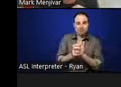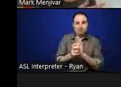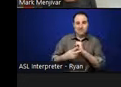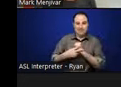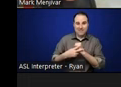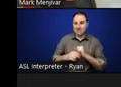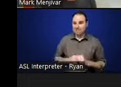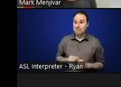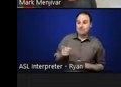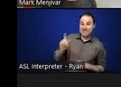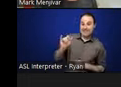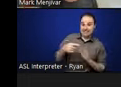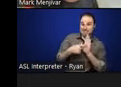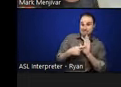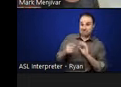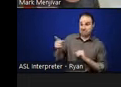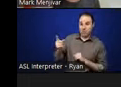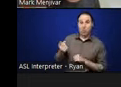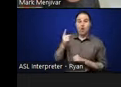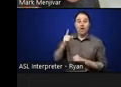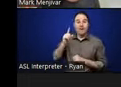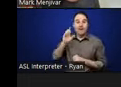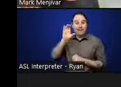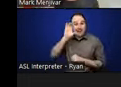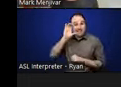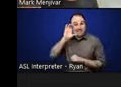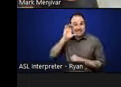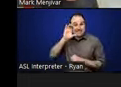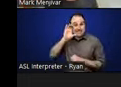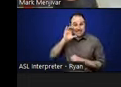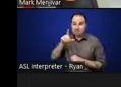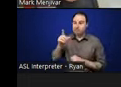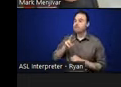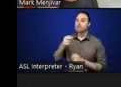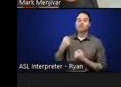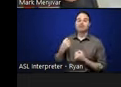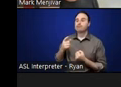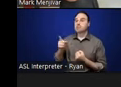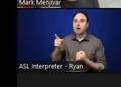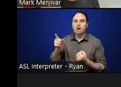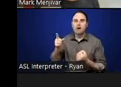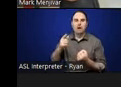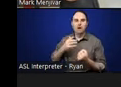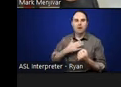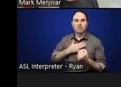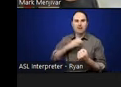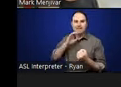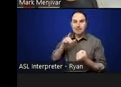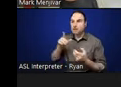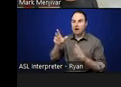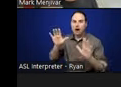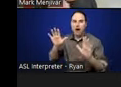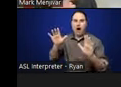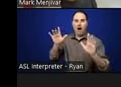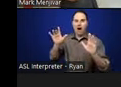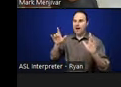just kind of driving by and saw the photograph. And so we were able to then record that and add it back in. And I love it when those things begin to